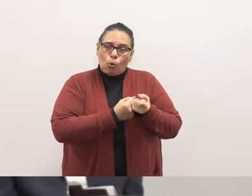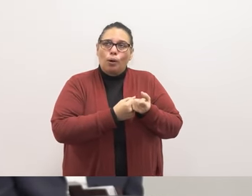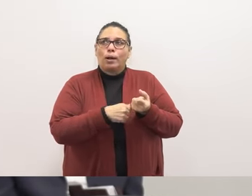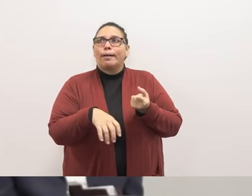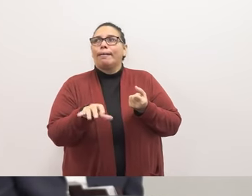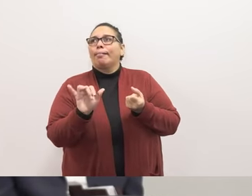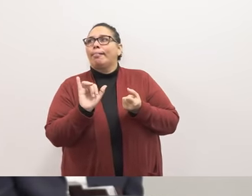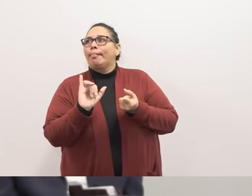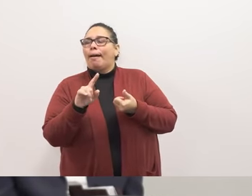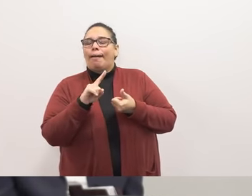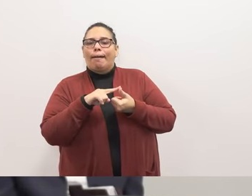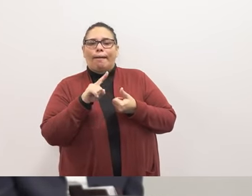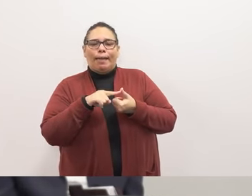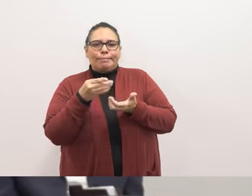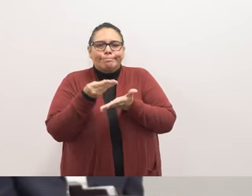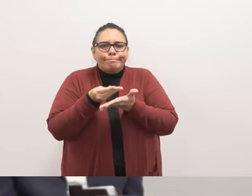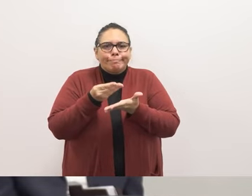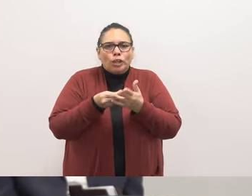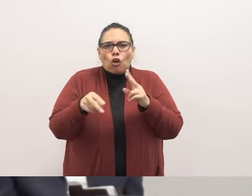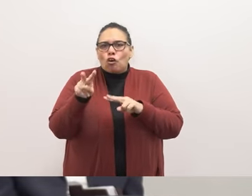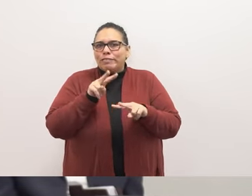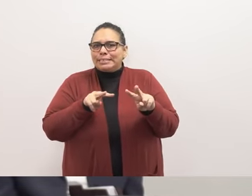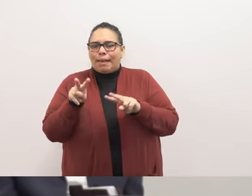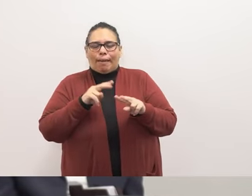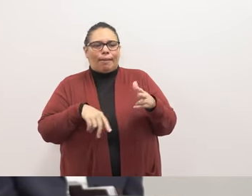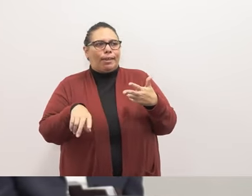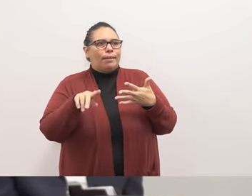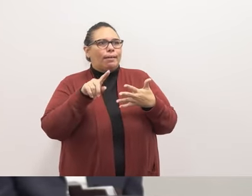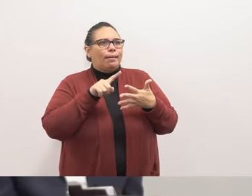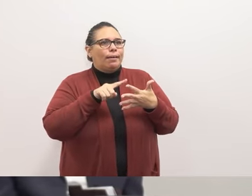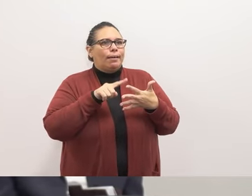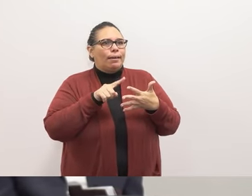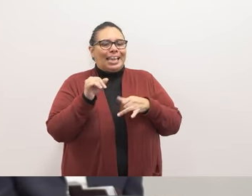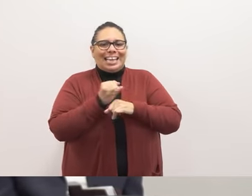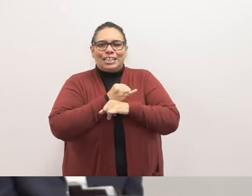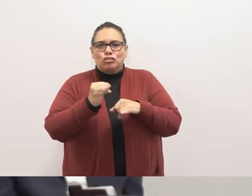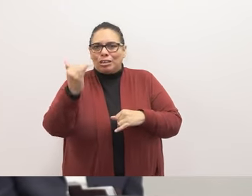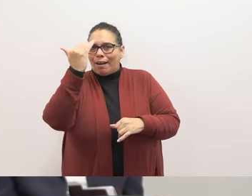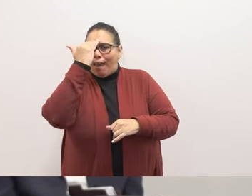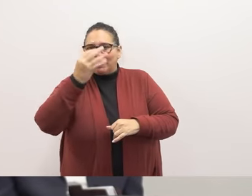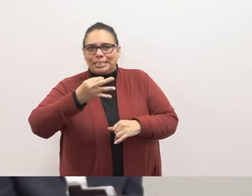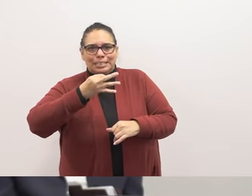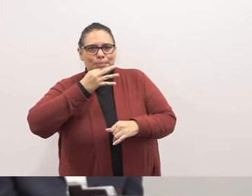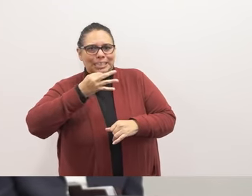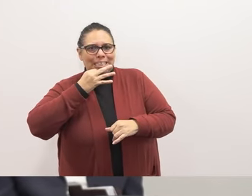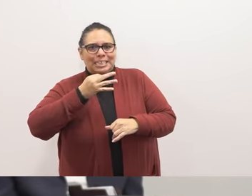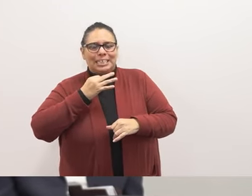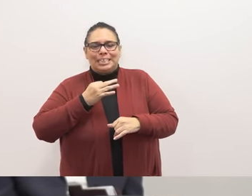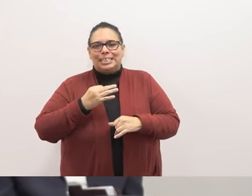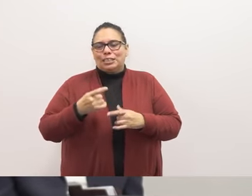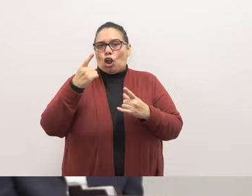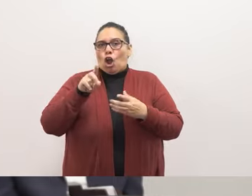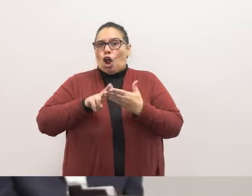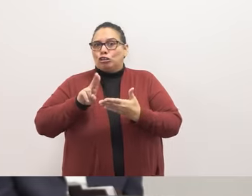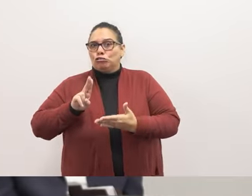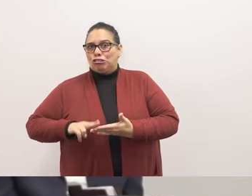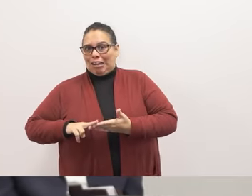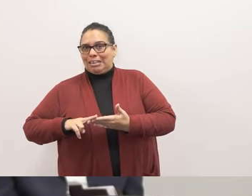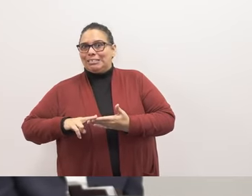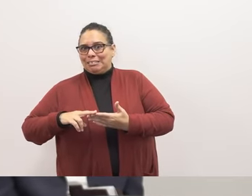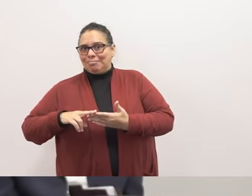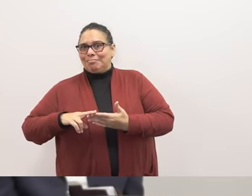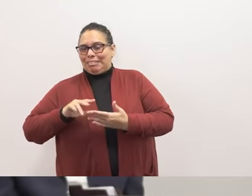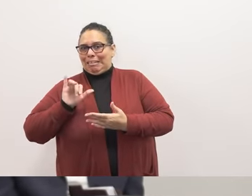fiscal oversight for a building program industry knowledge and expertise with respect to contracts in the world of facilities